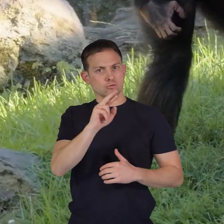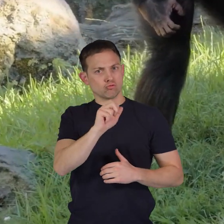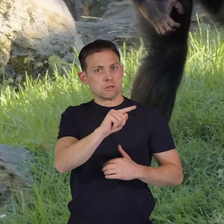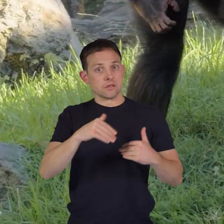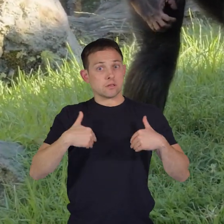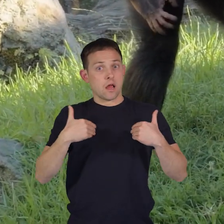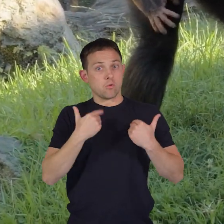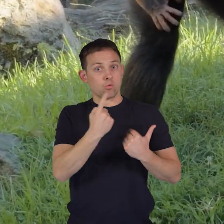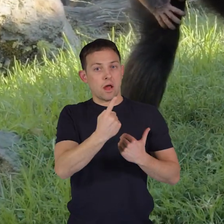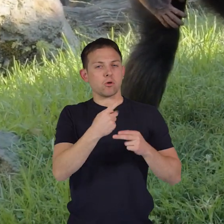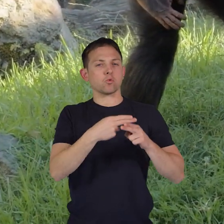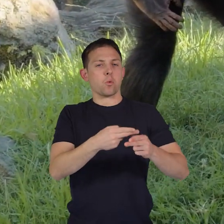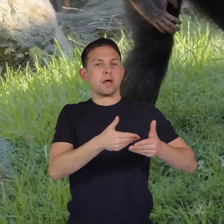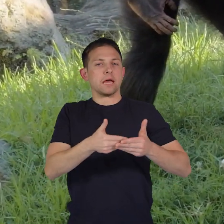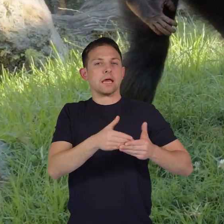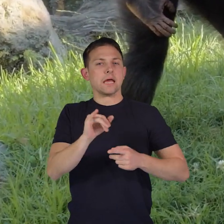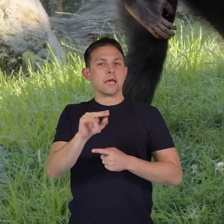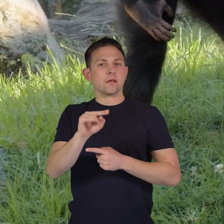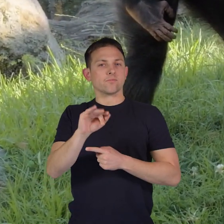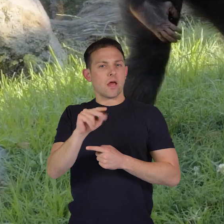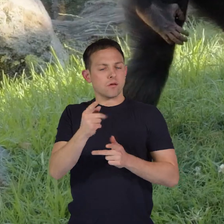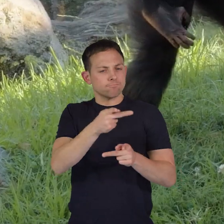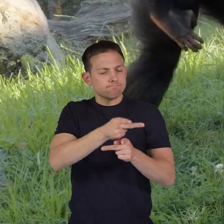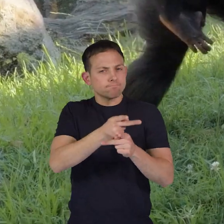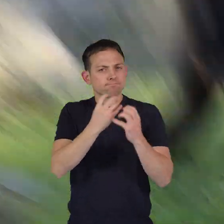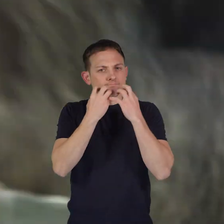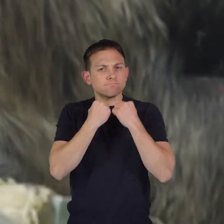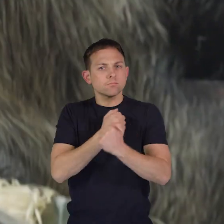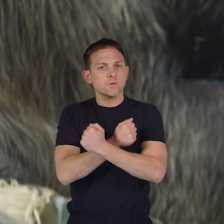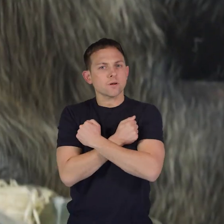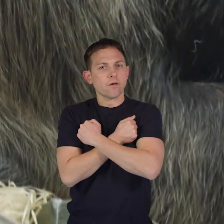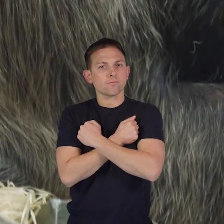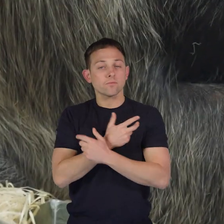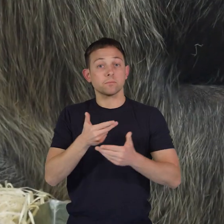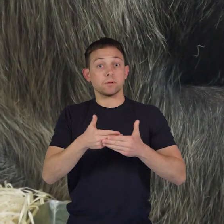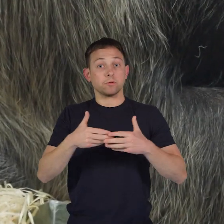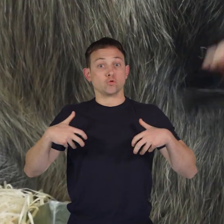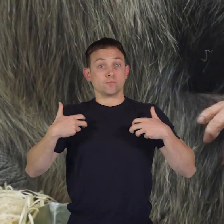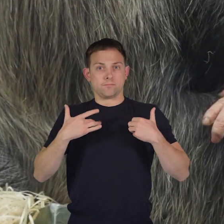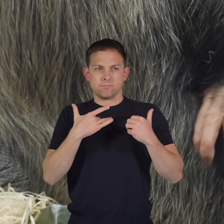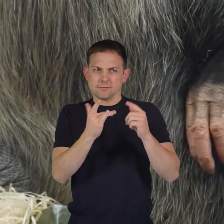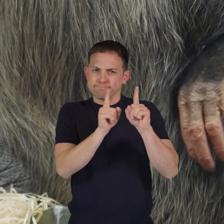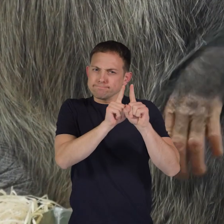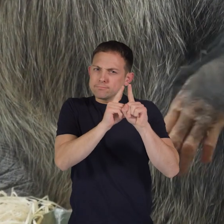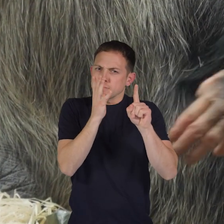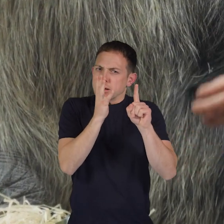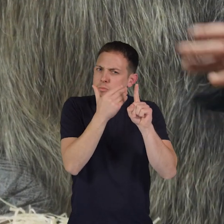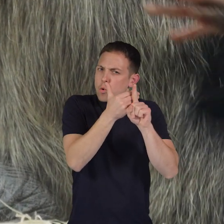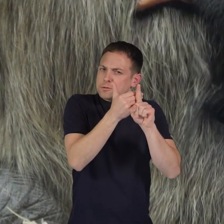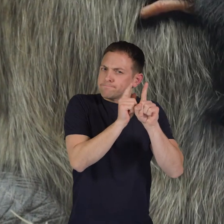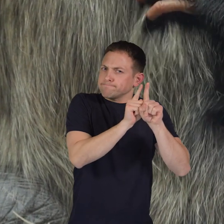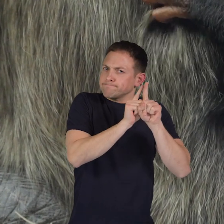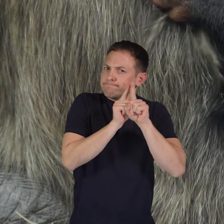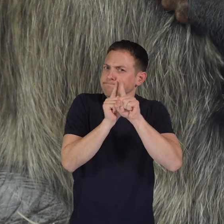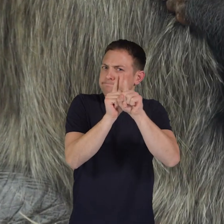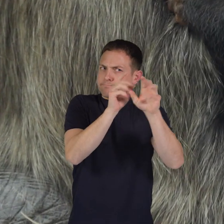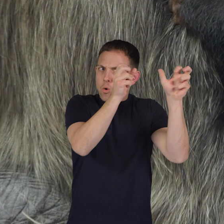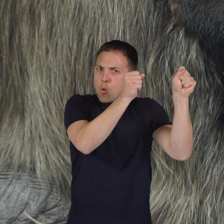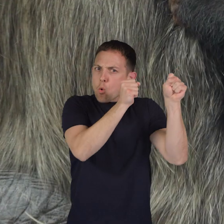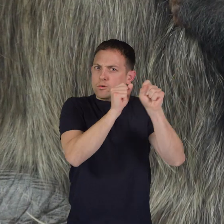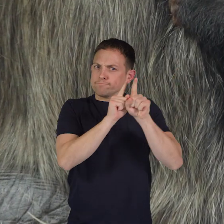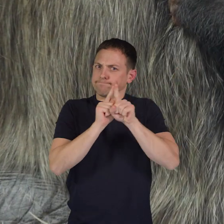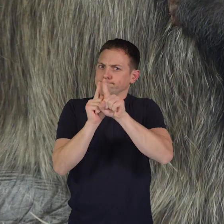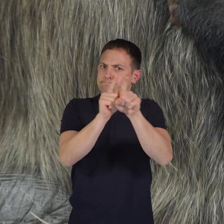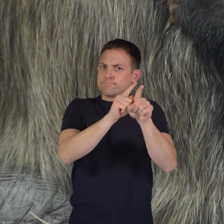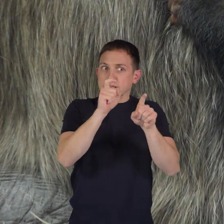their young ones chimpanzees infants with care and love baby chimpanzees stay close to their moms and hold on to their